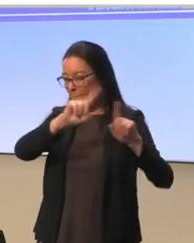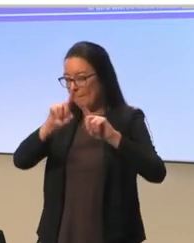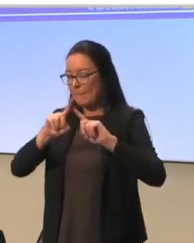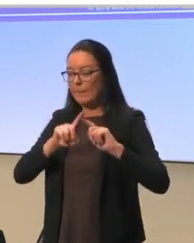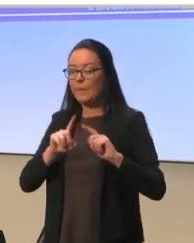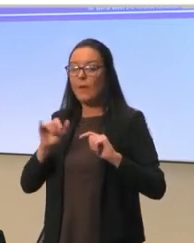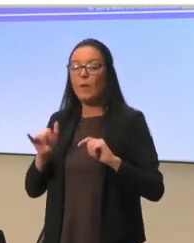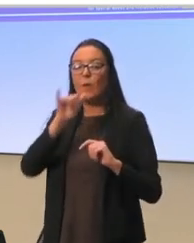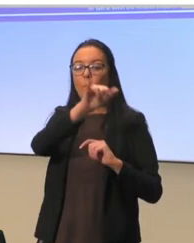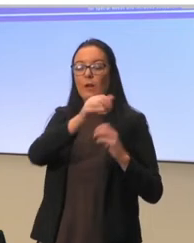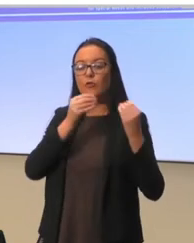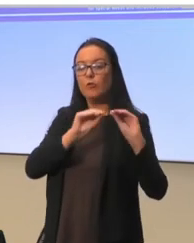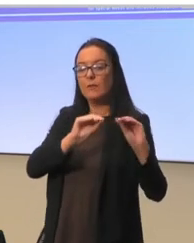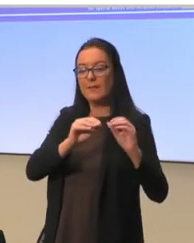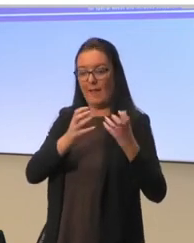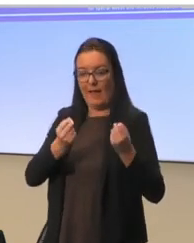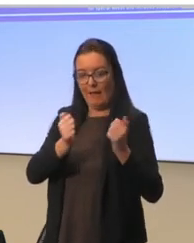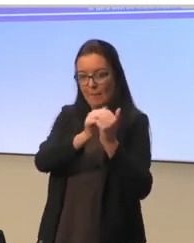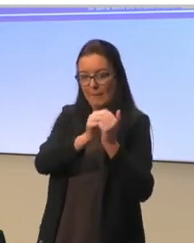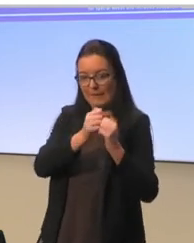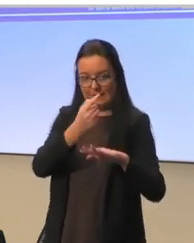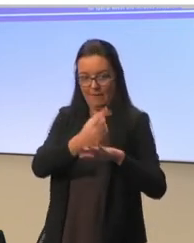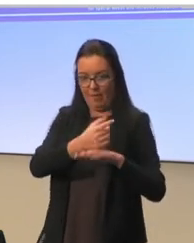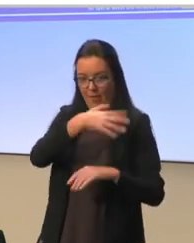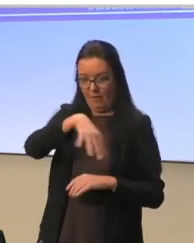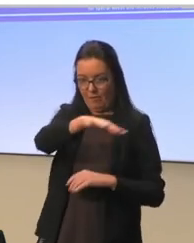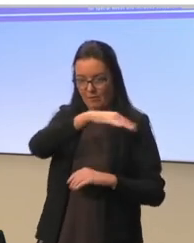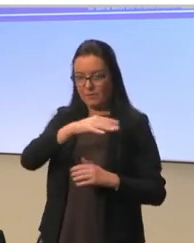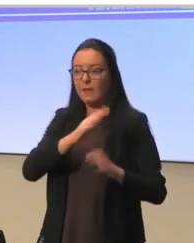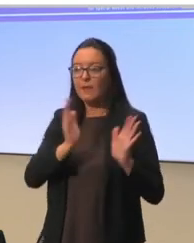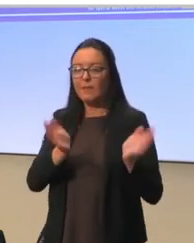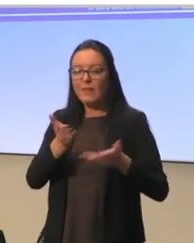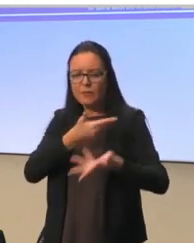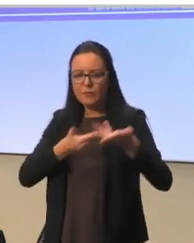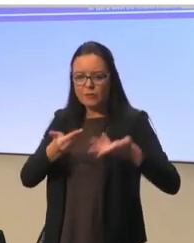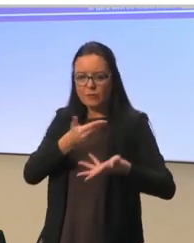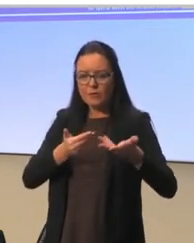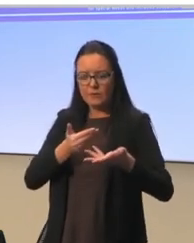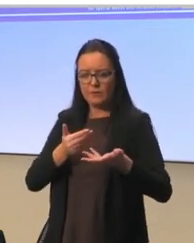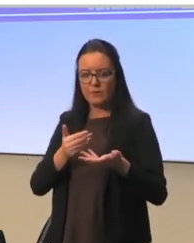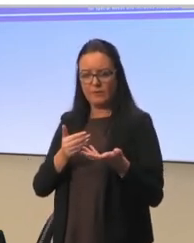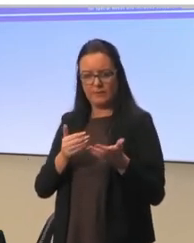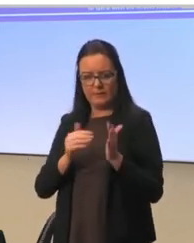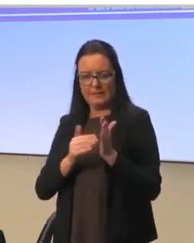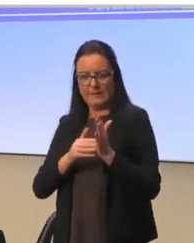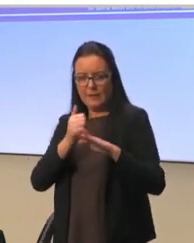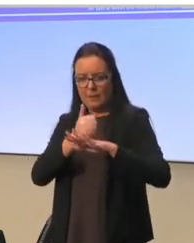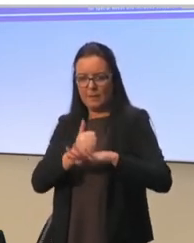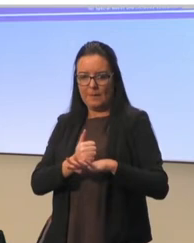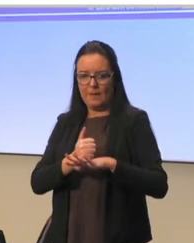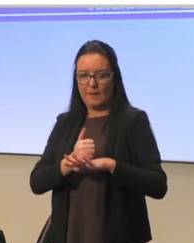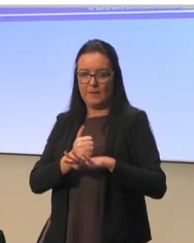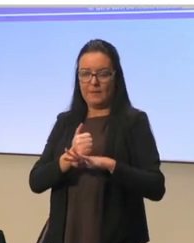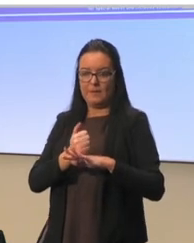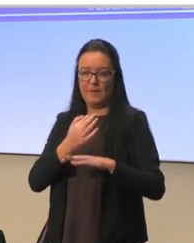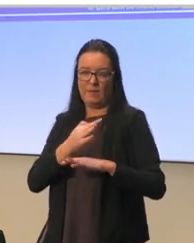to Greece and had a meeting there together. And discussed on the basis of the prior discussions,